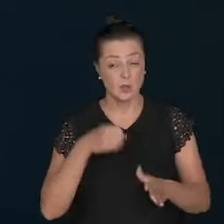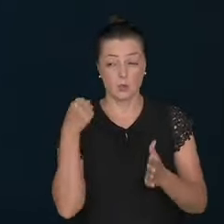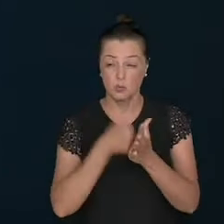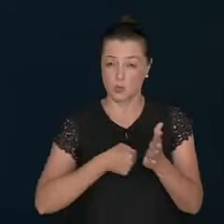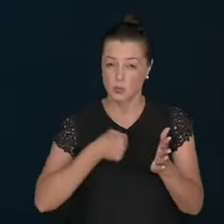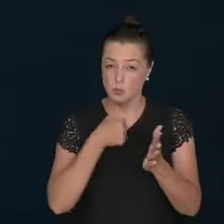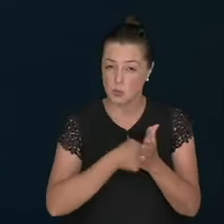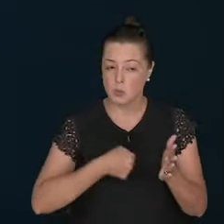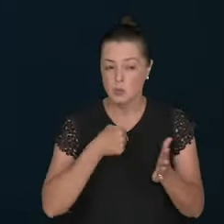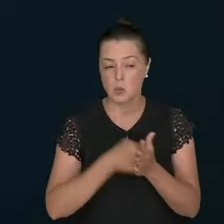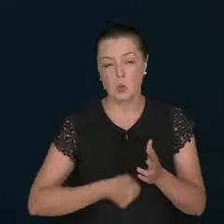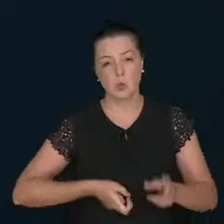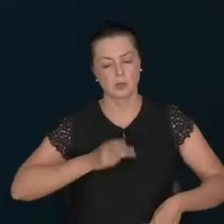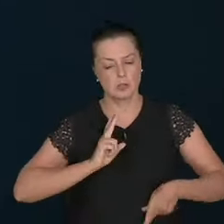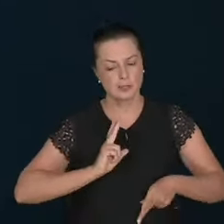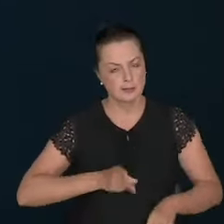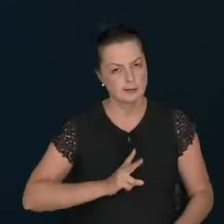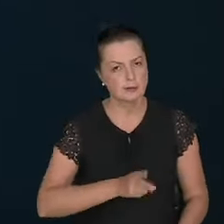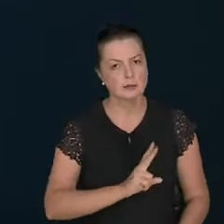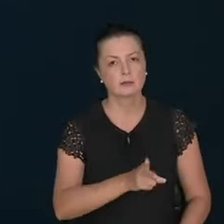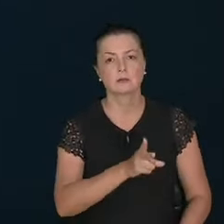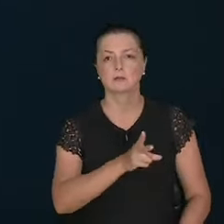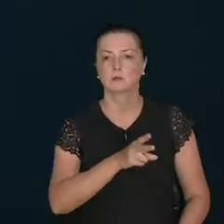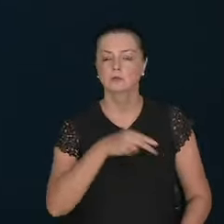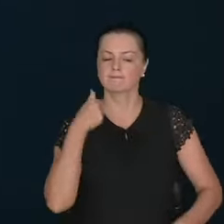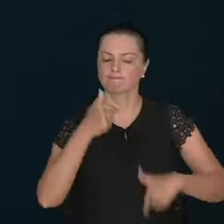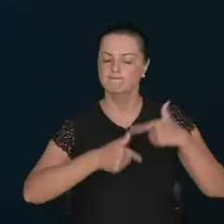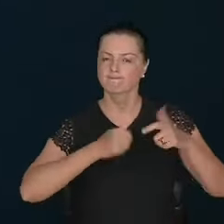you insist, you work.